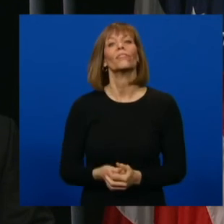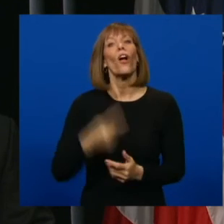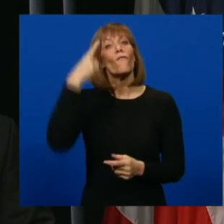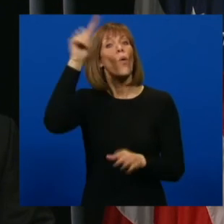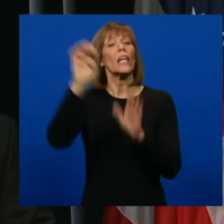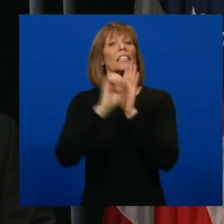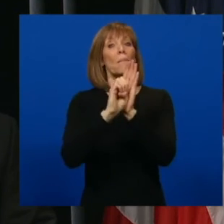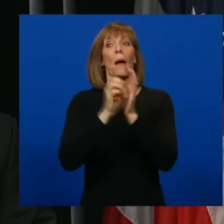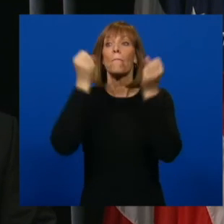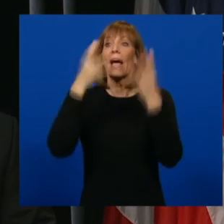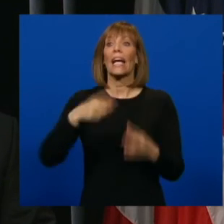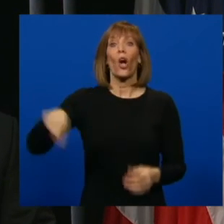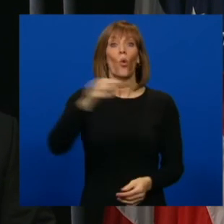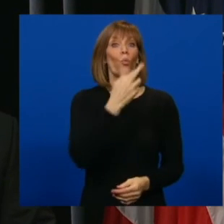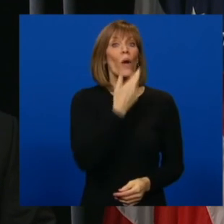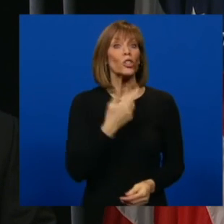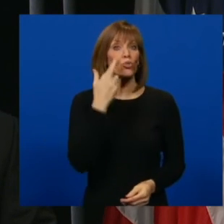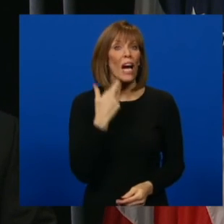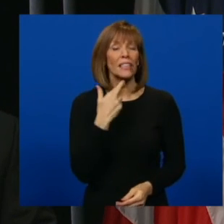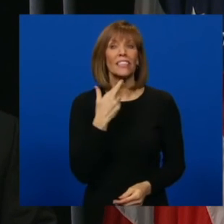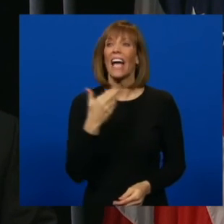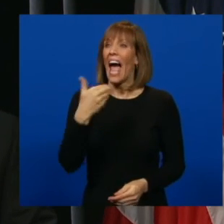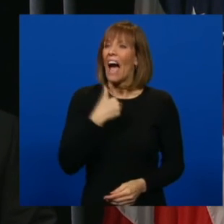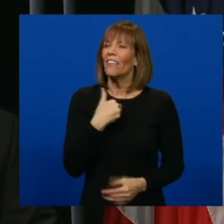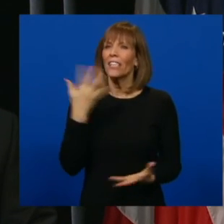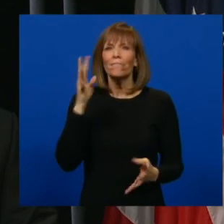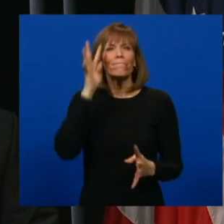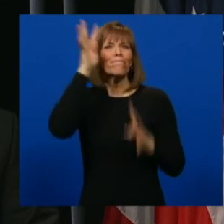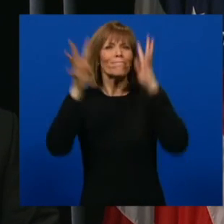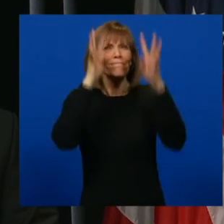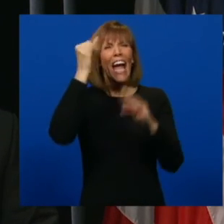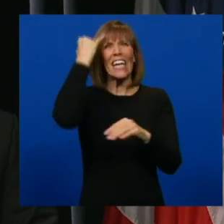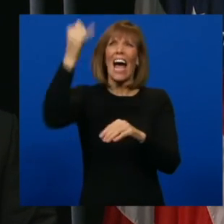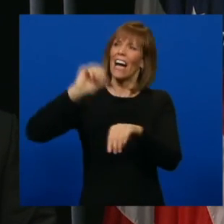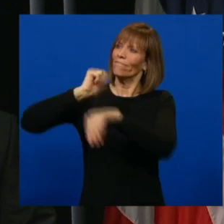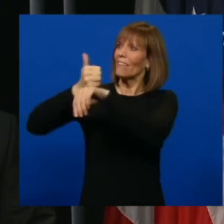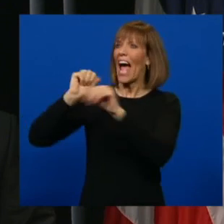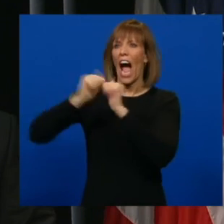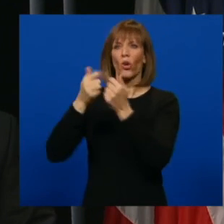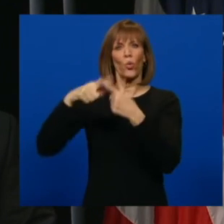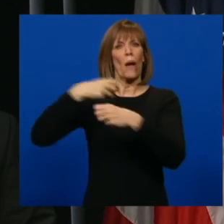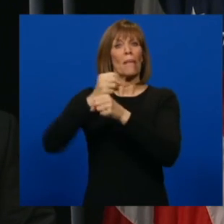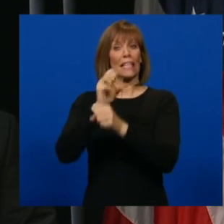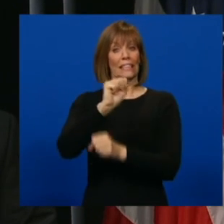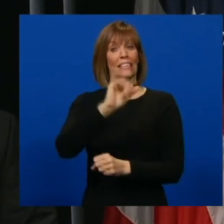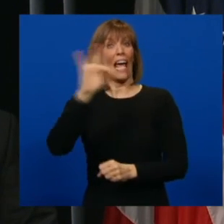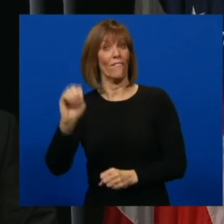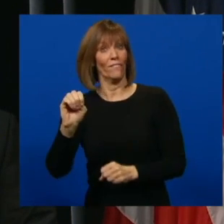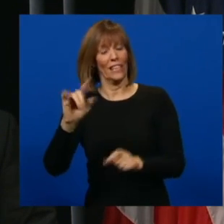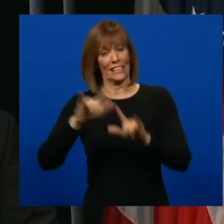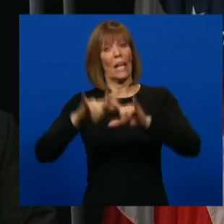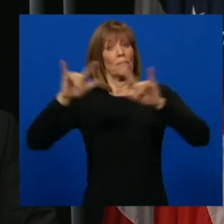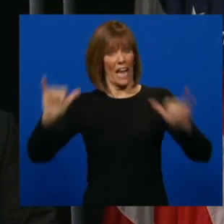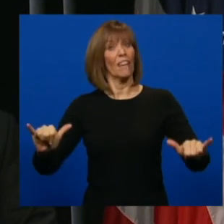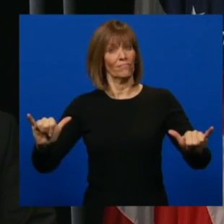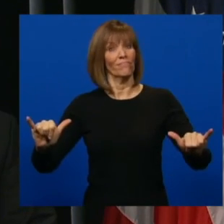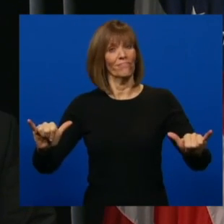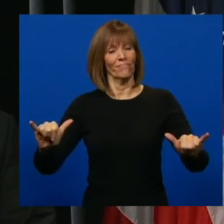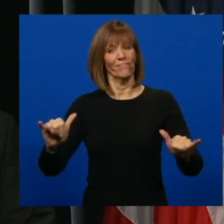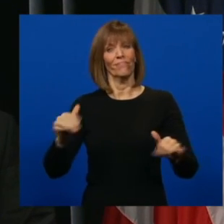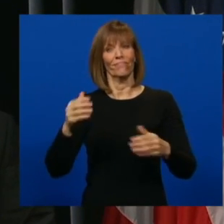example, many restaurants have invested in creative ways to ensure the safety of their patrons and employees, and I don't expect